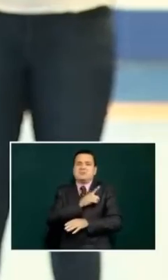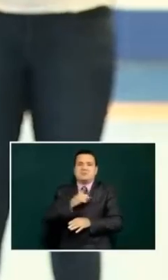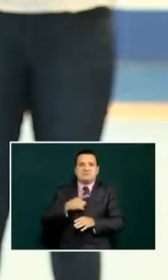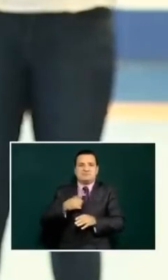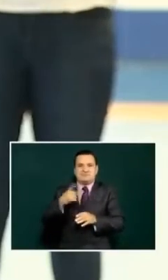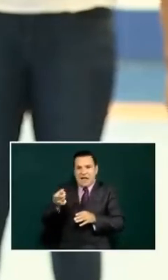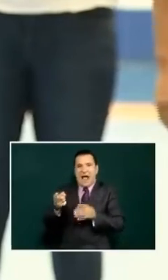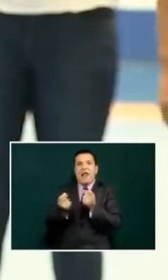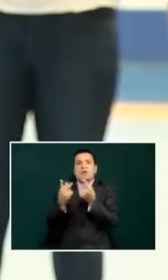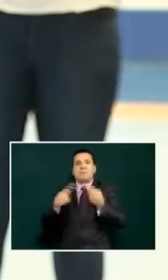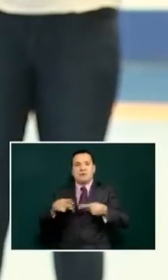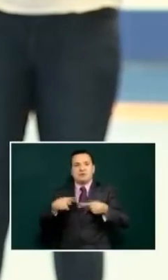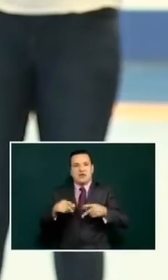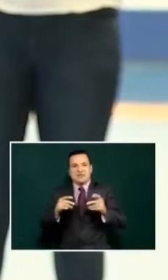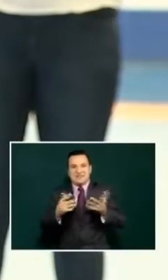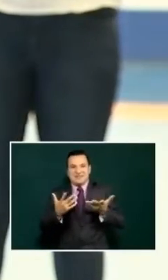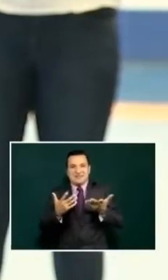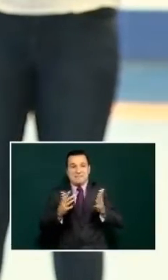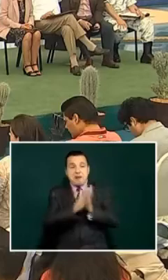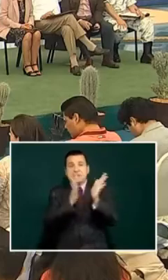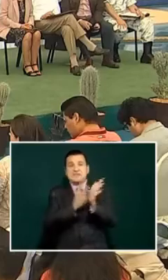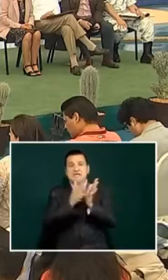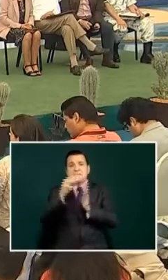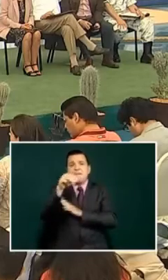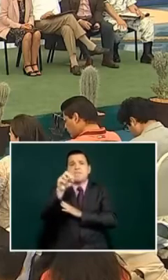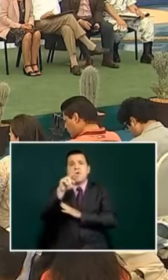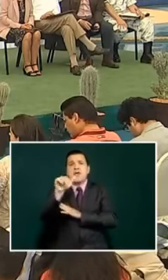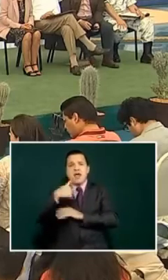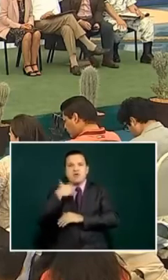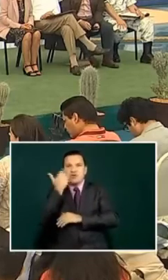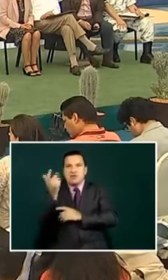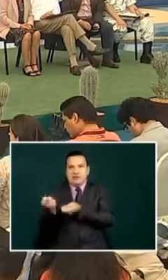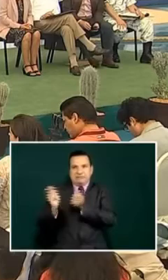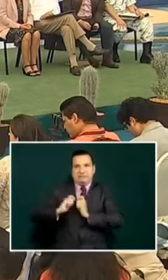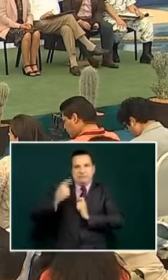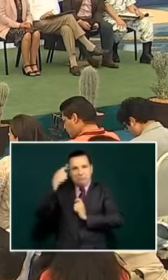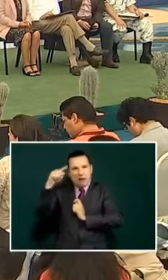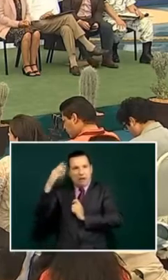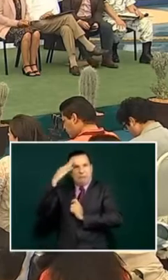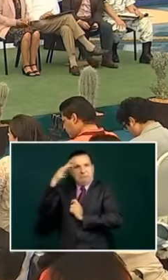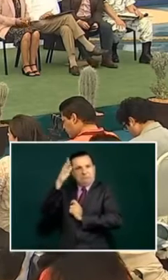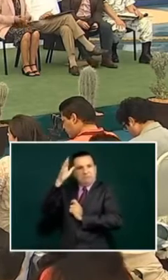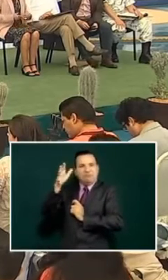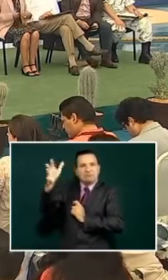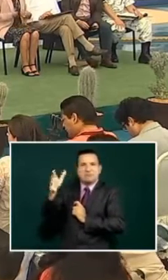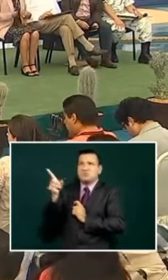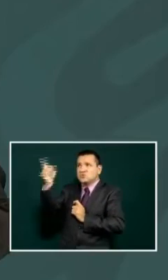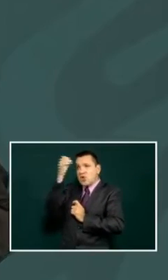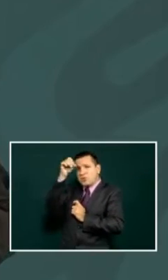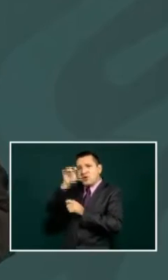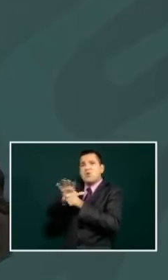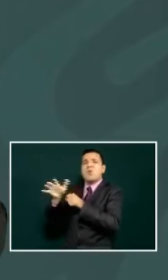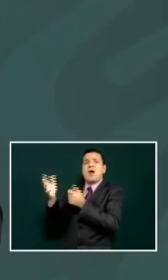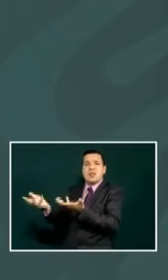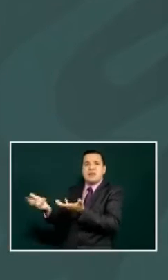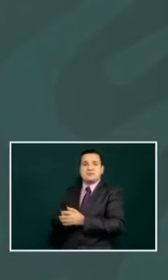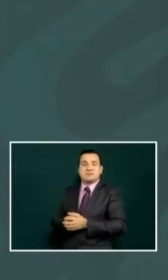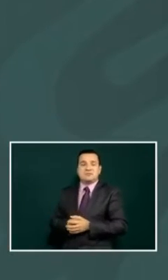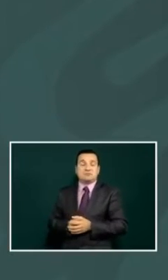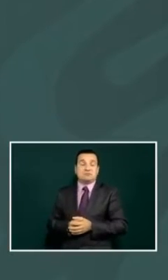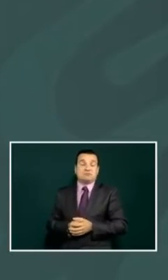doing the right thing or something in the party what is your opinion and your position on this